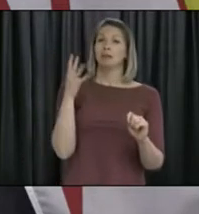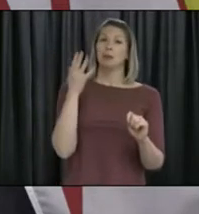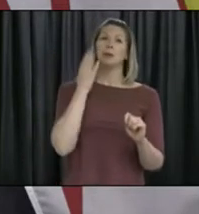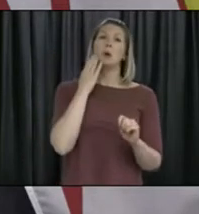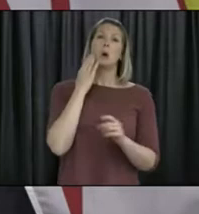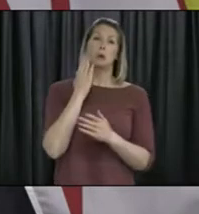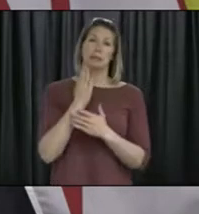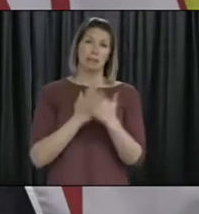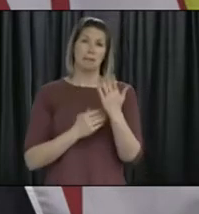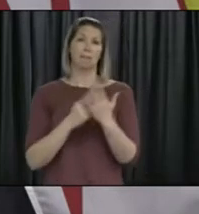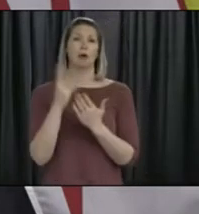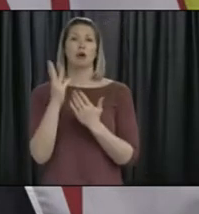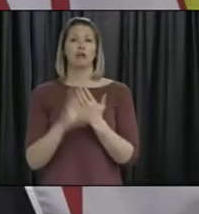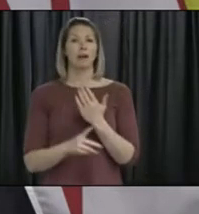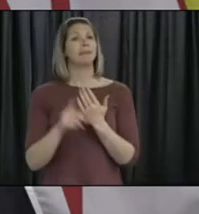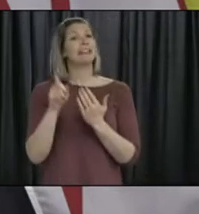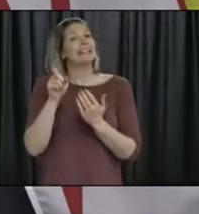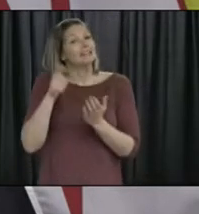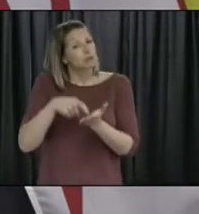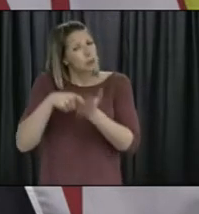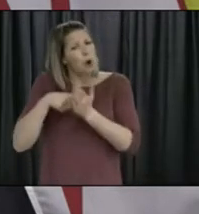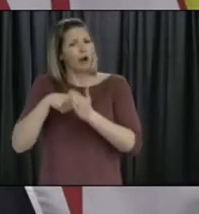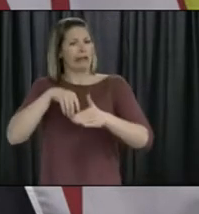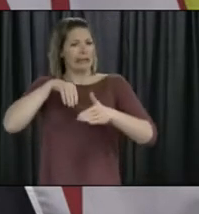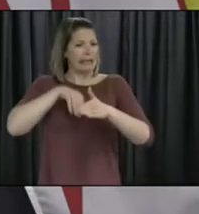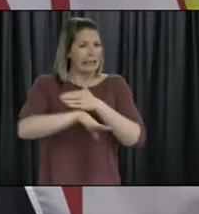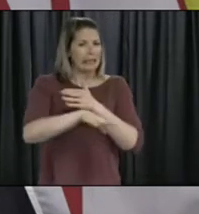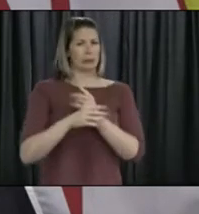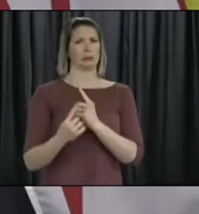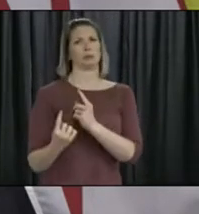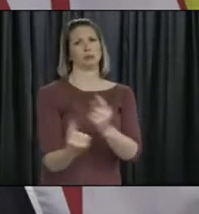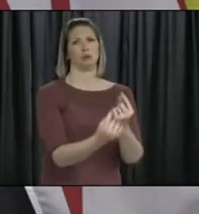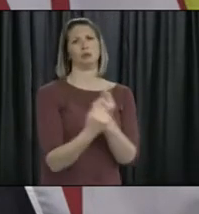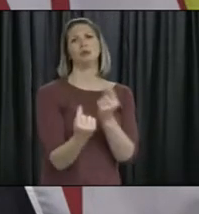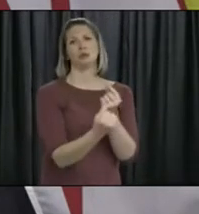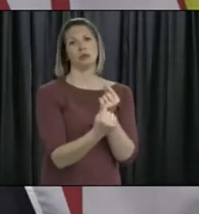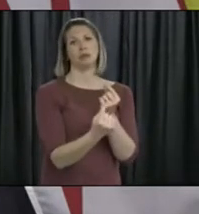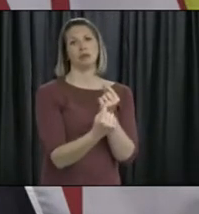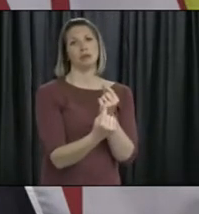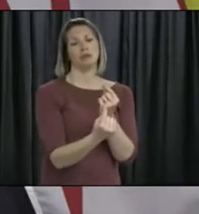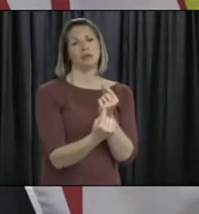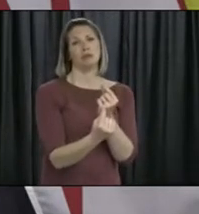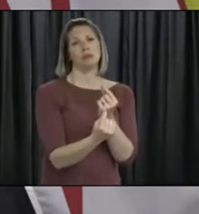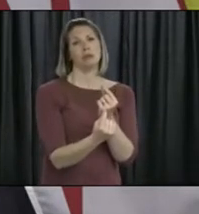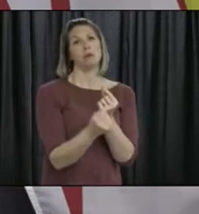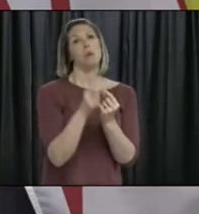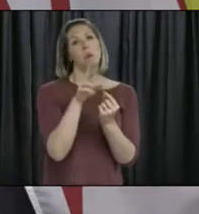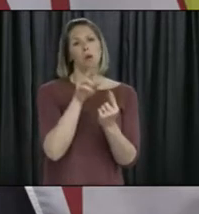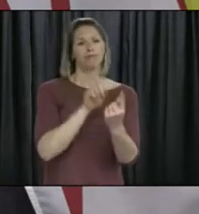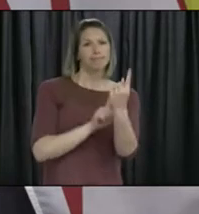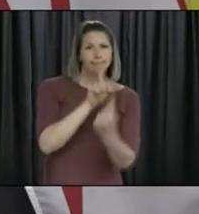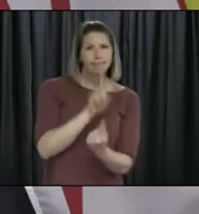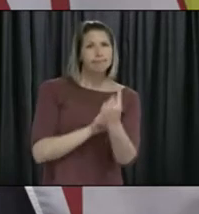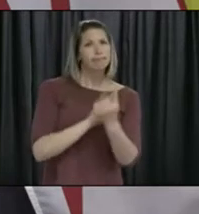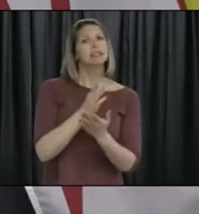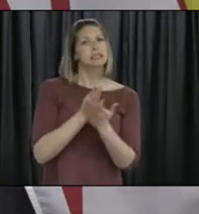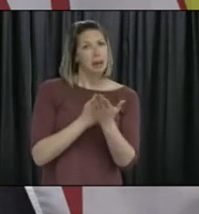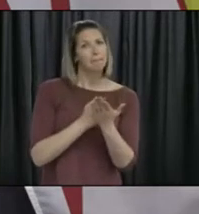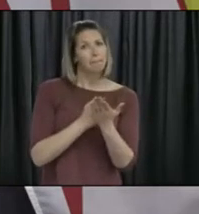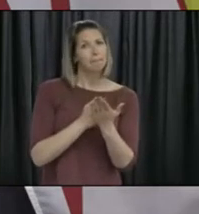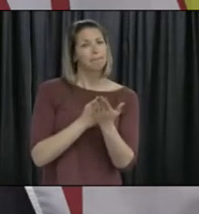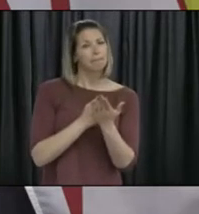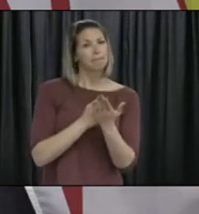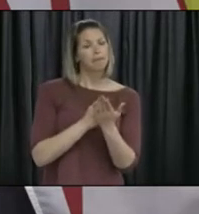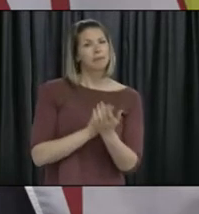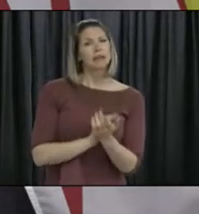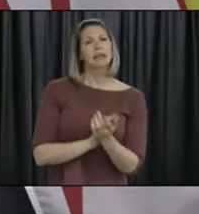programs will need to have some hands-on teaching. And those situations